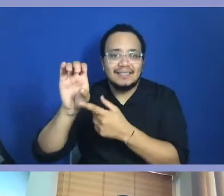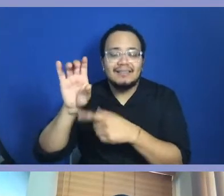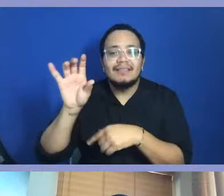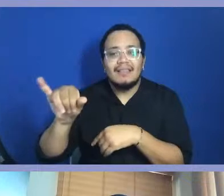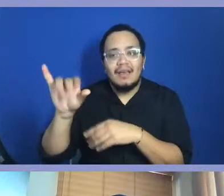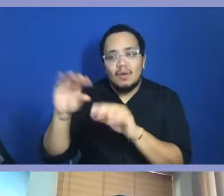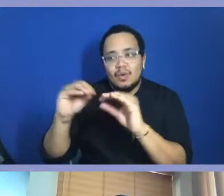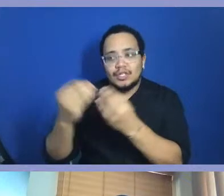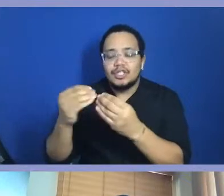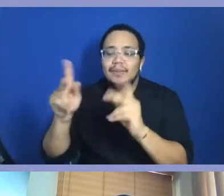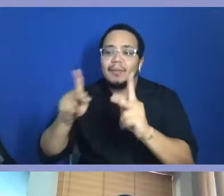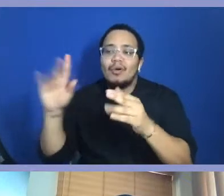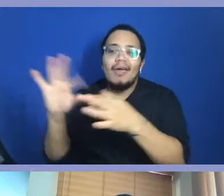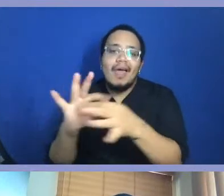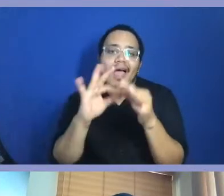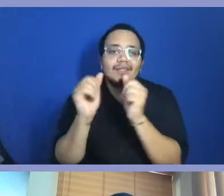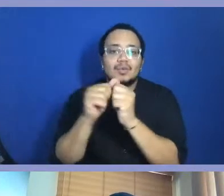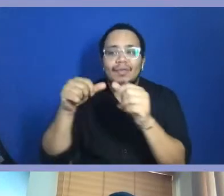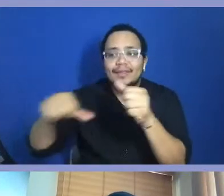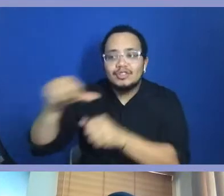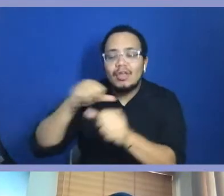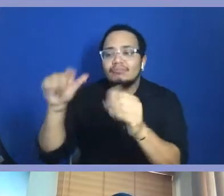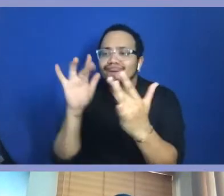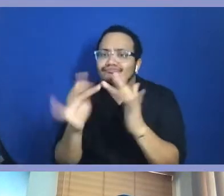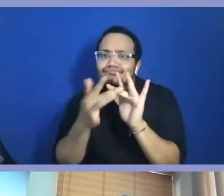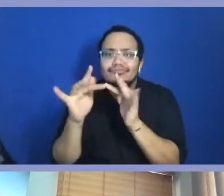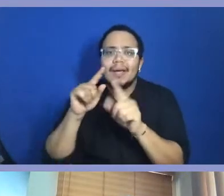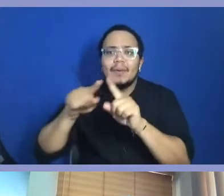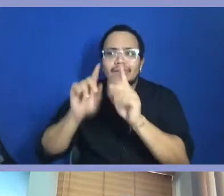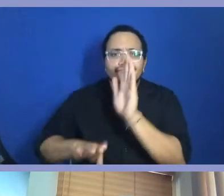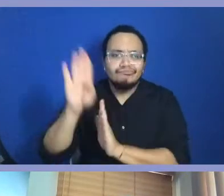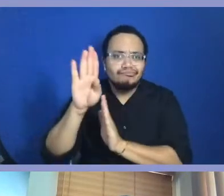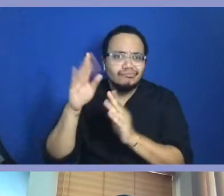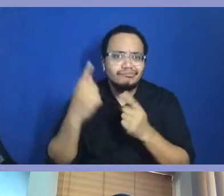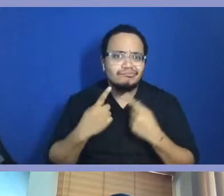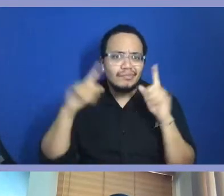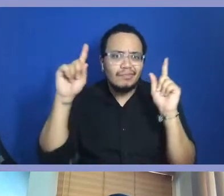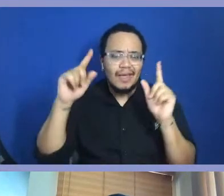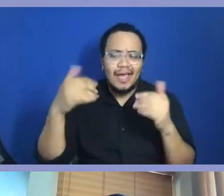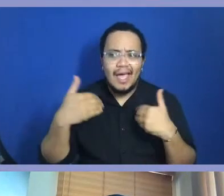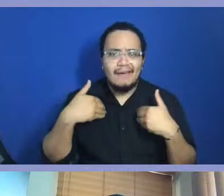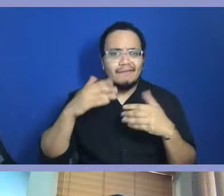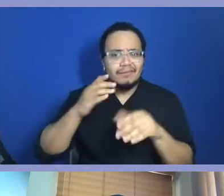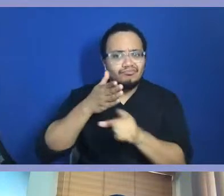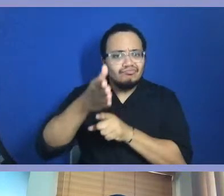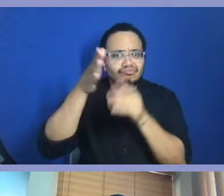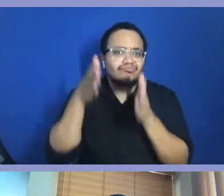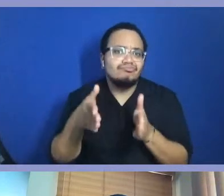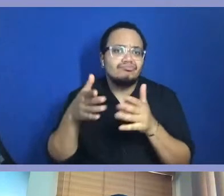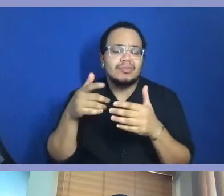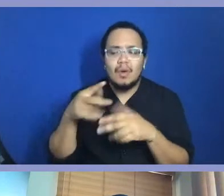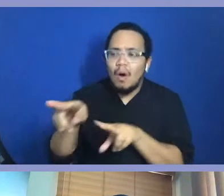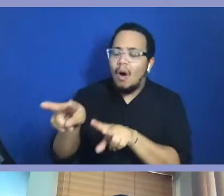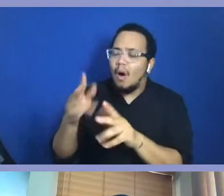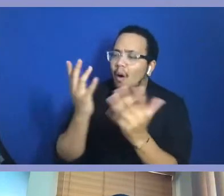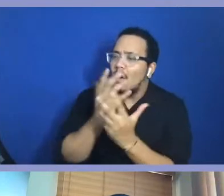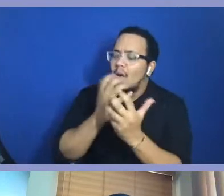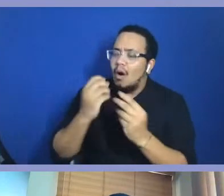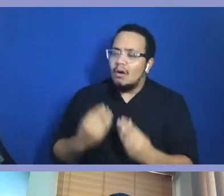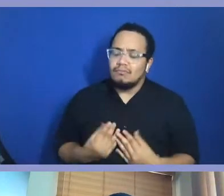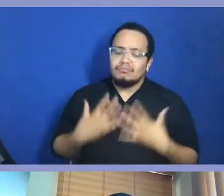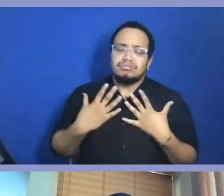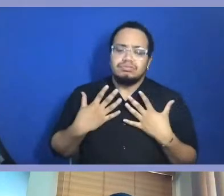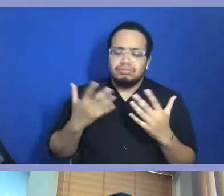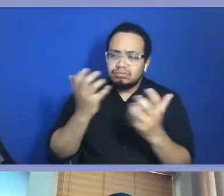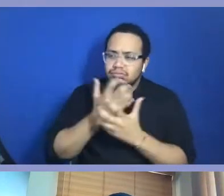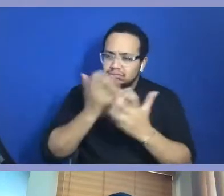connected with and people who have developed careers through that. And so I've been inspired from that. And I've seen, you know, you know, just exactly